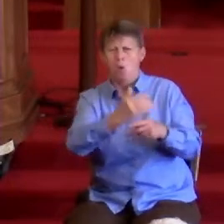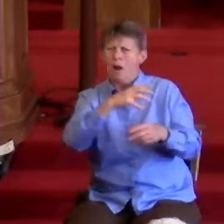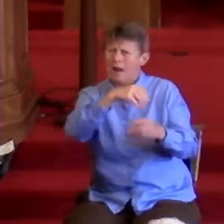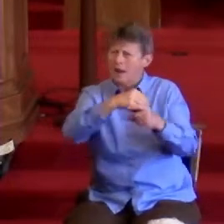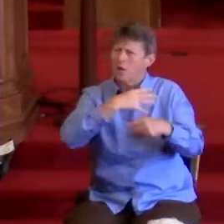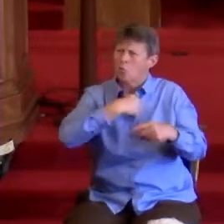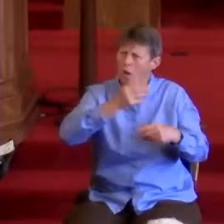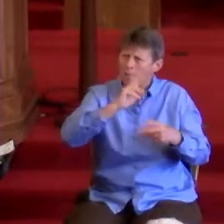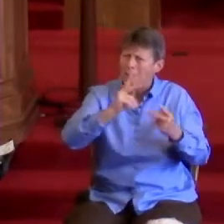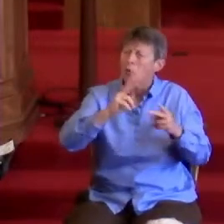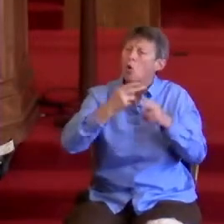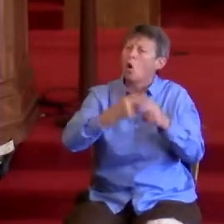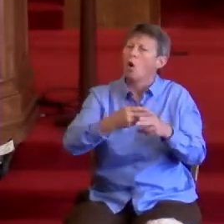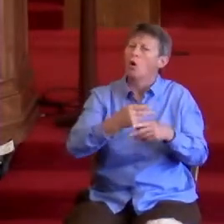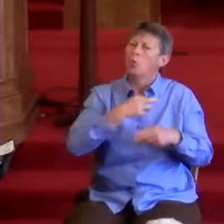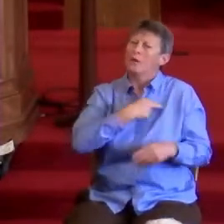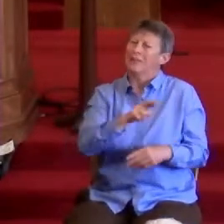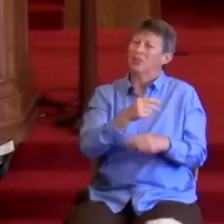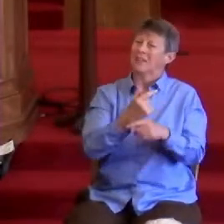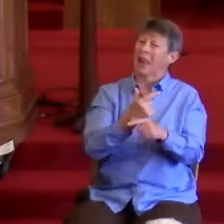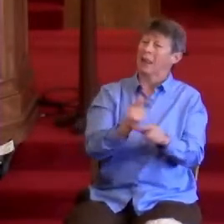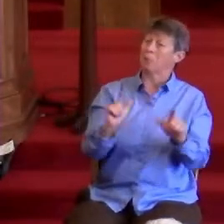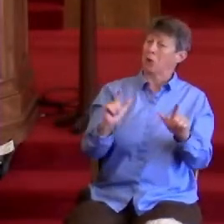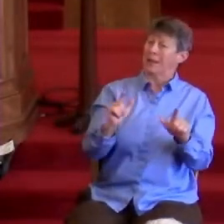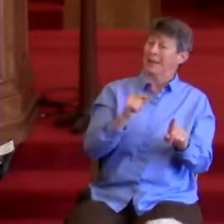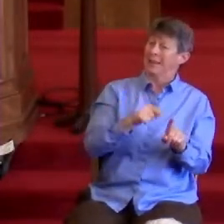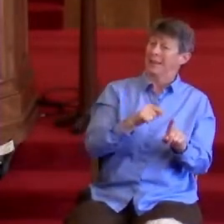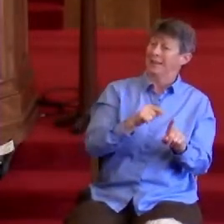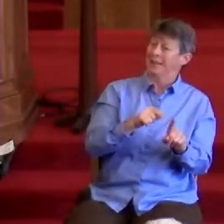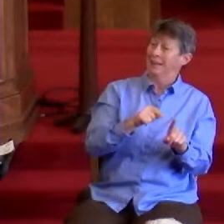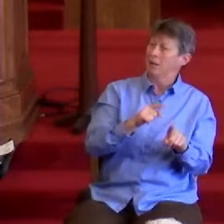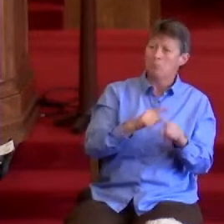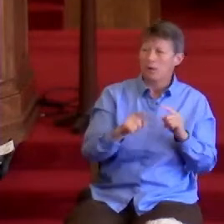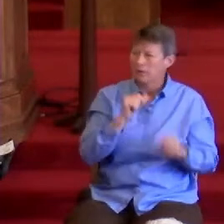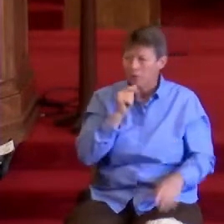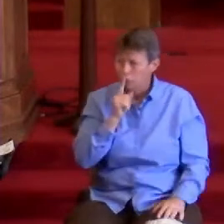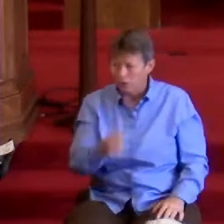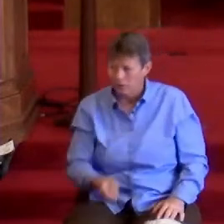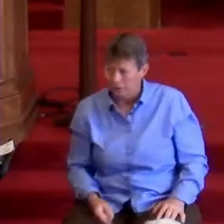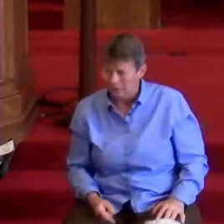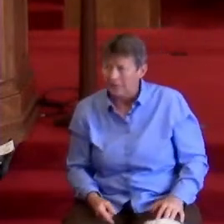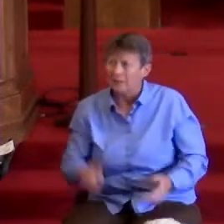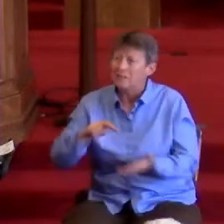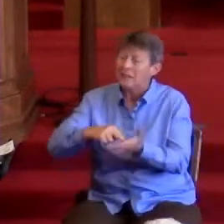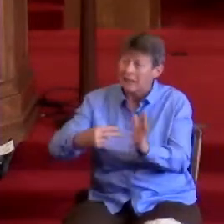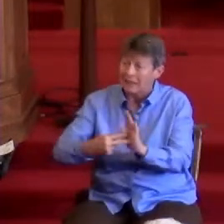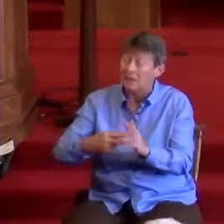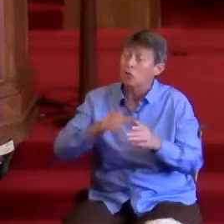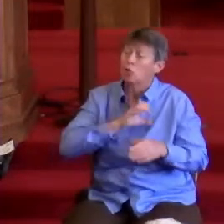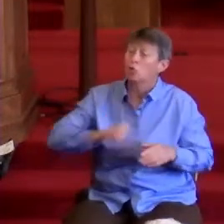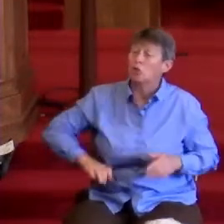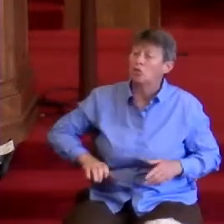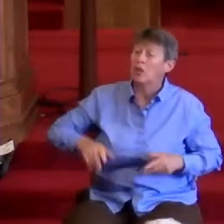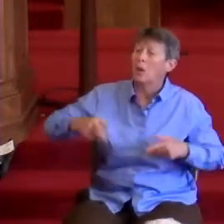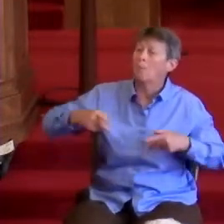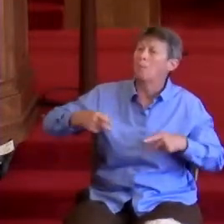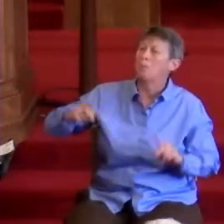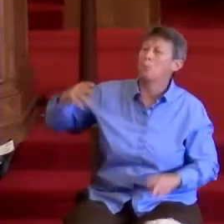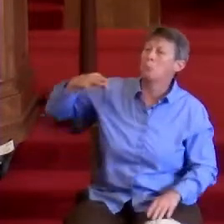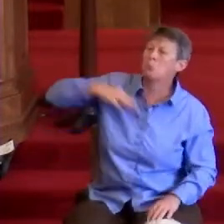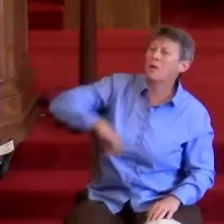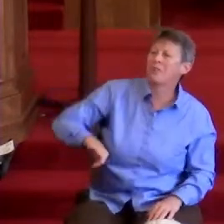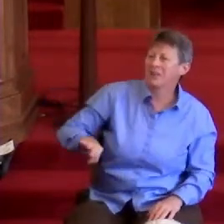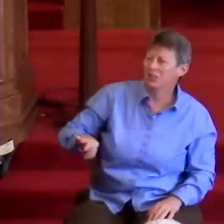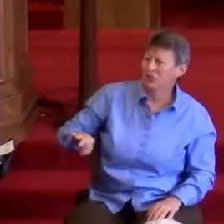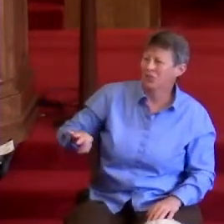called religious liberty, but its intent is Christian privilege. And when